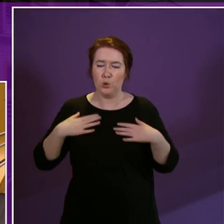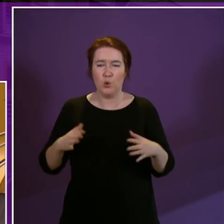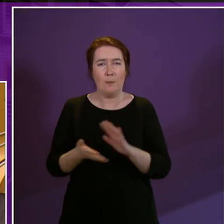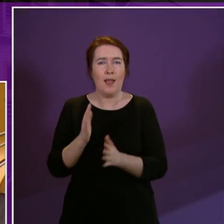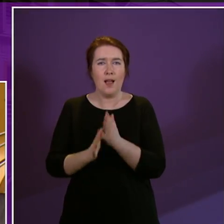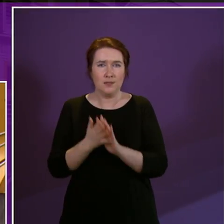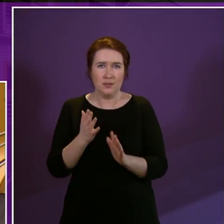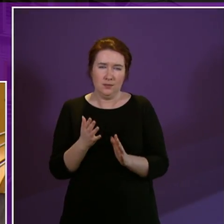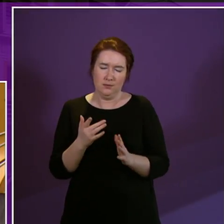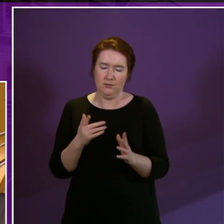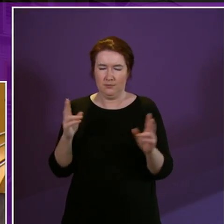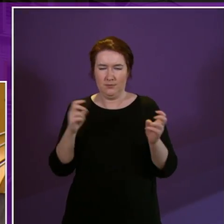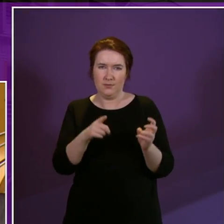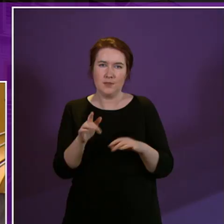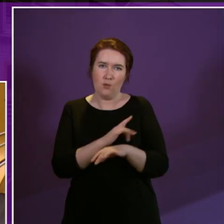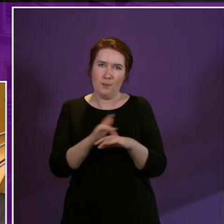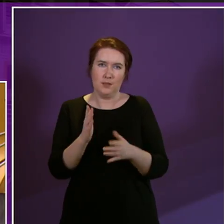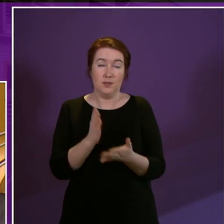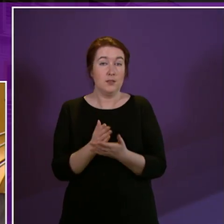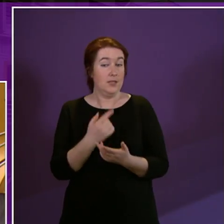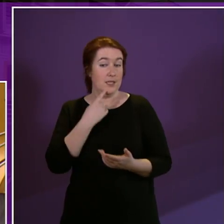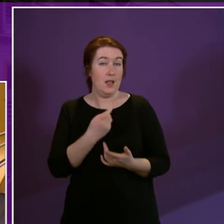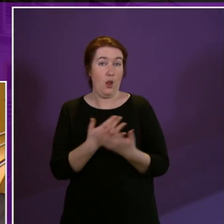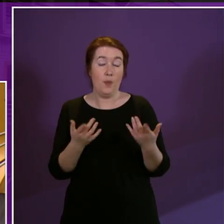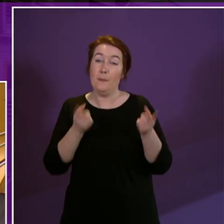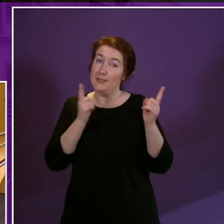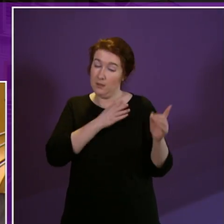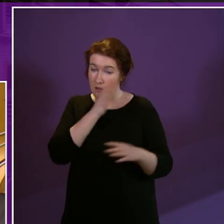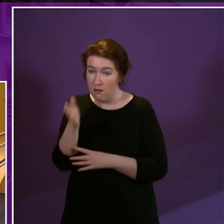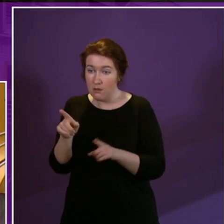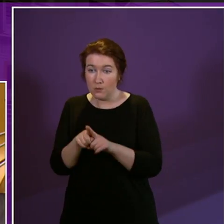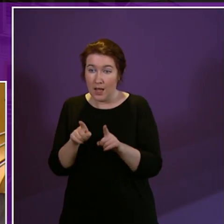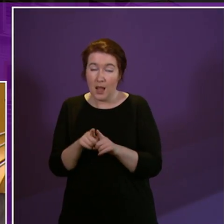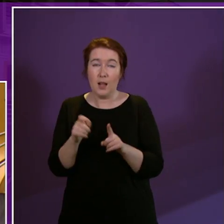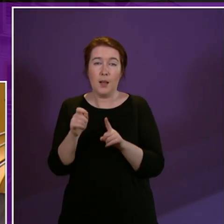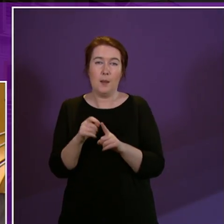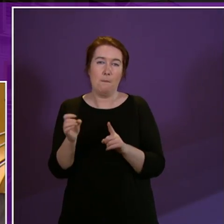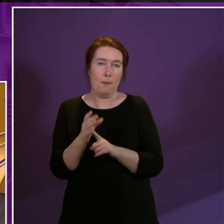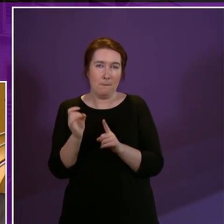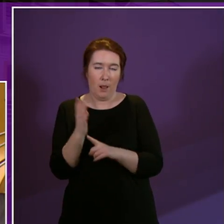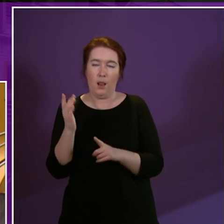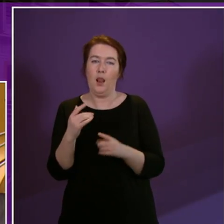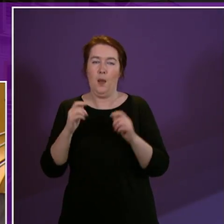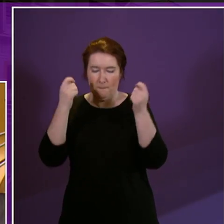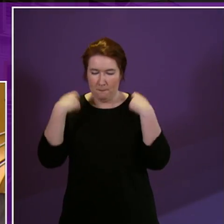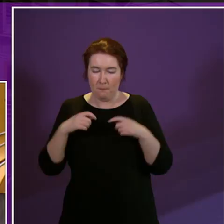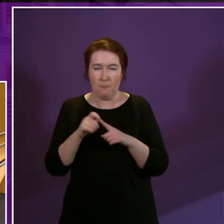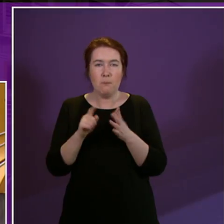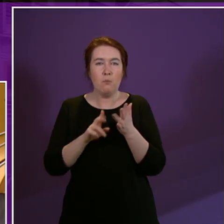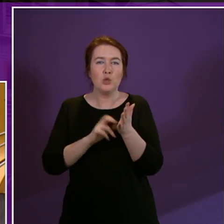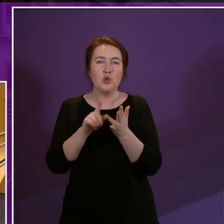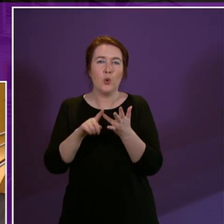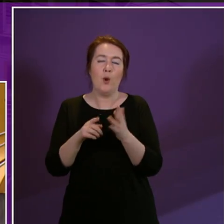called and lots as I say actually attended the minister also attended as well now the performances were absolutely